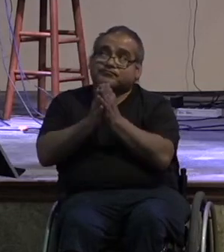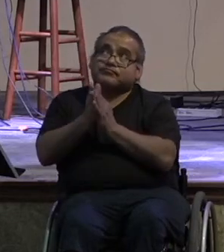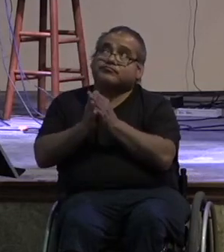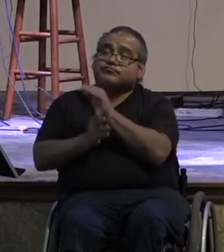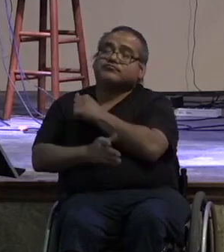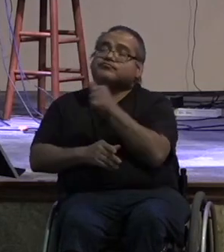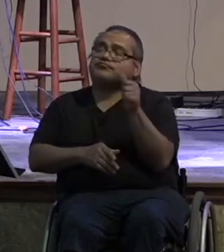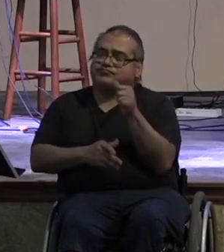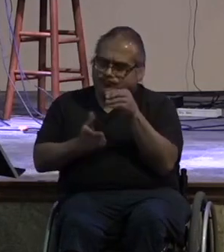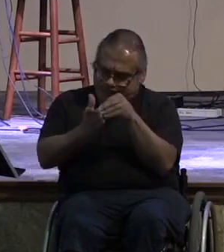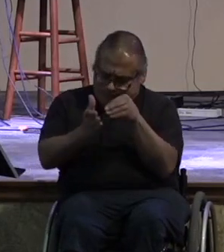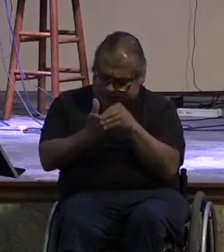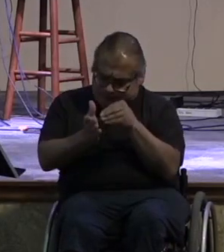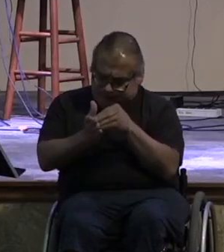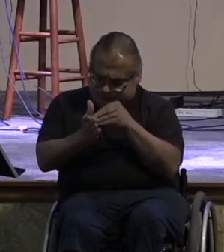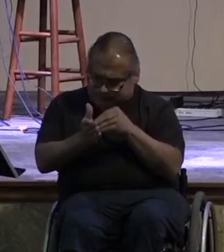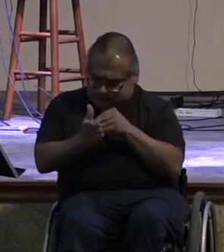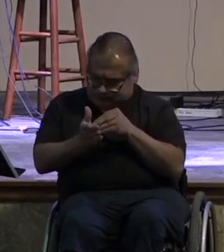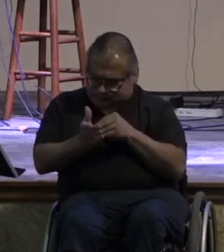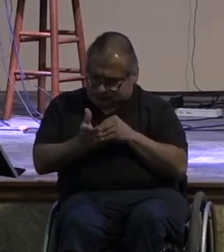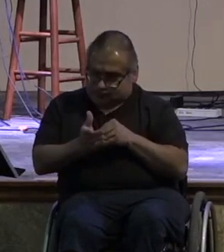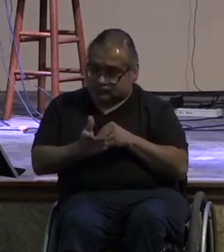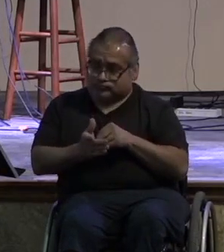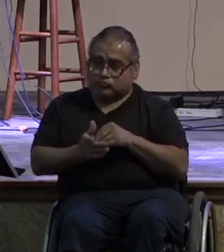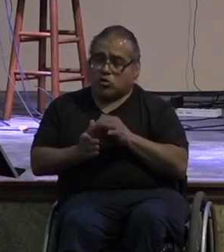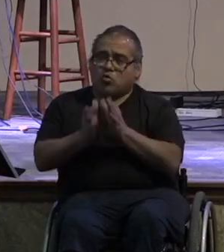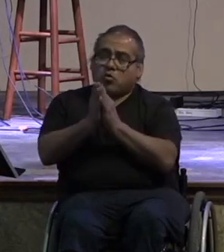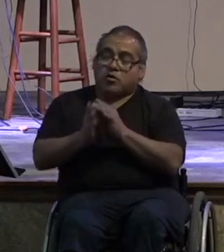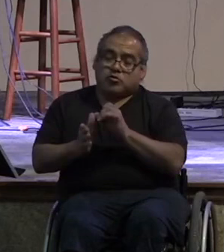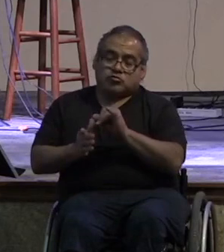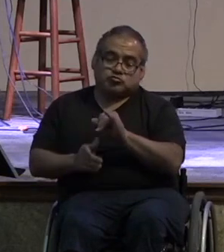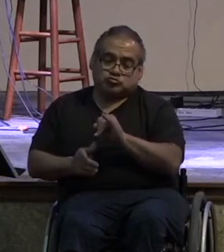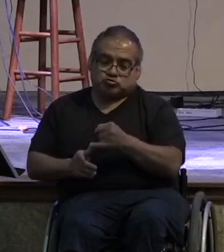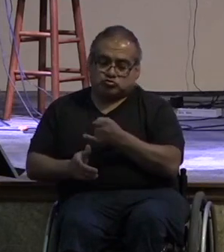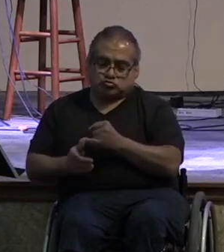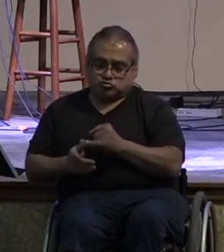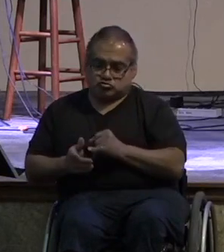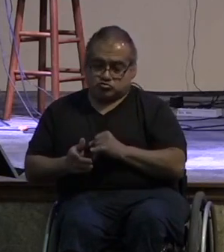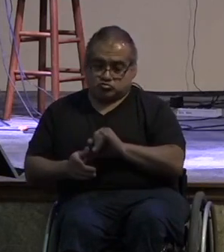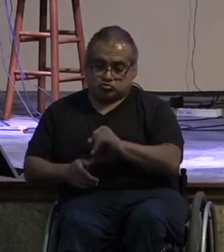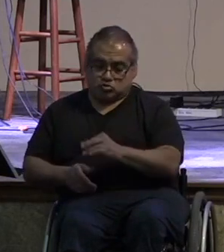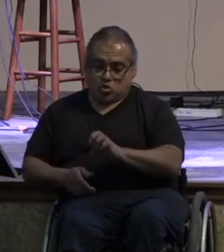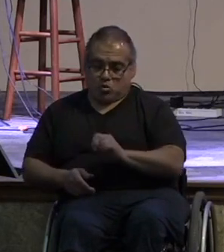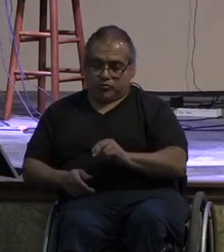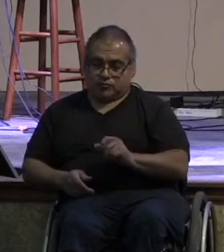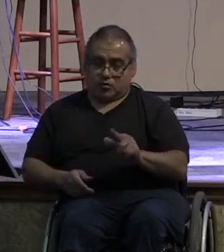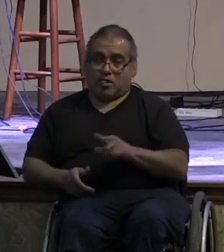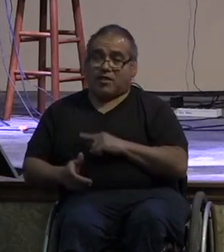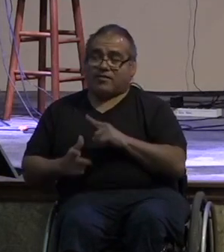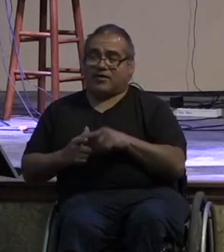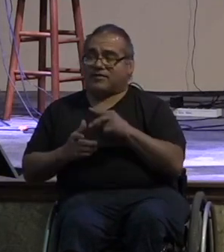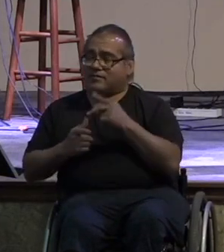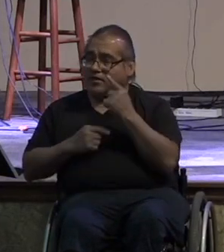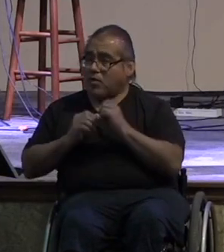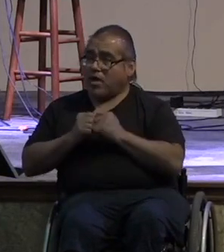you can go home in your diary your prayer journal your notebook and make a list of the things you have and ways you could use them for god